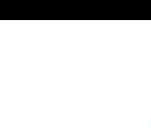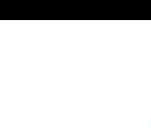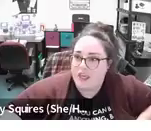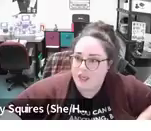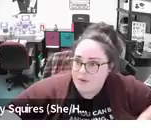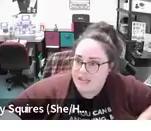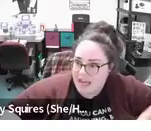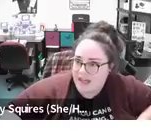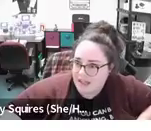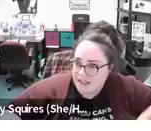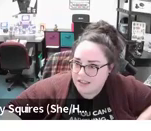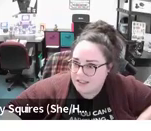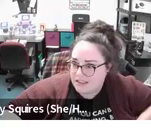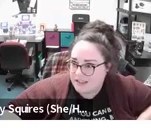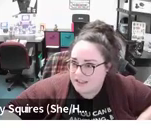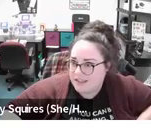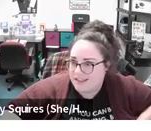Thank you, Deanna.